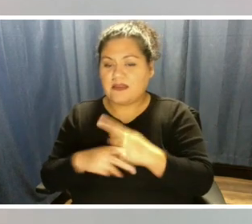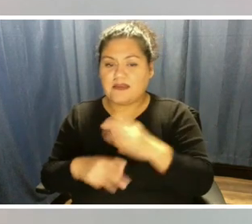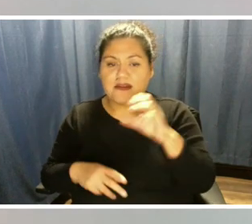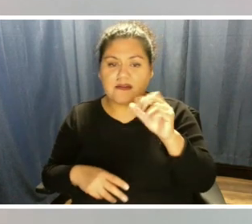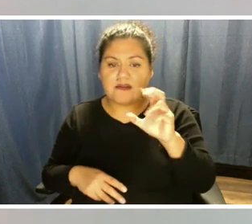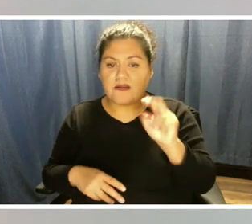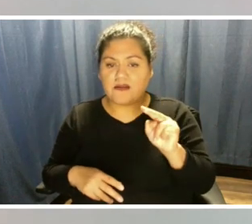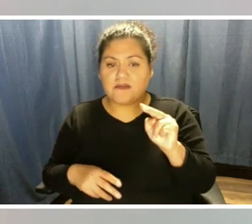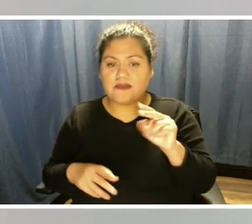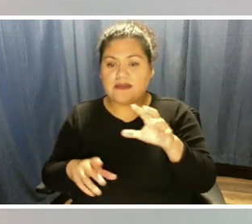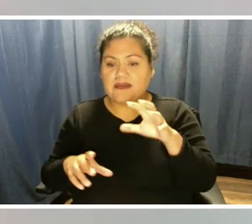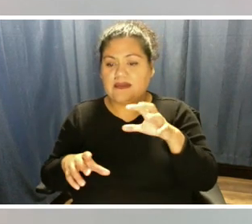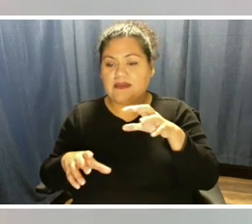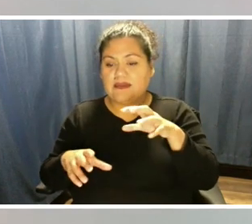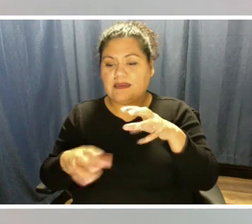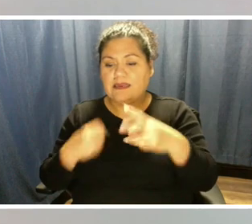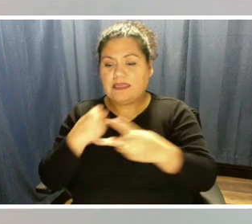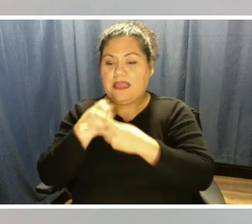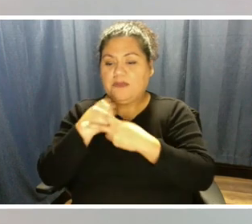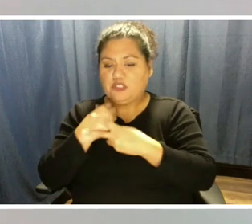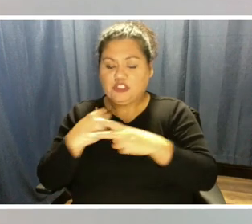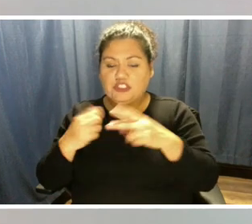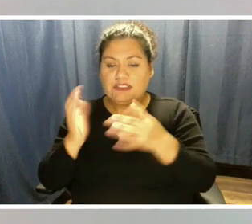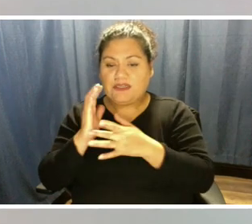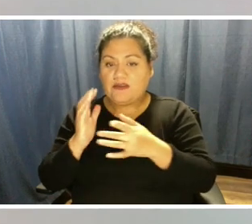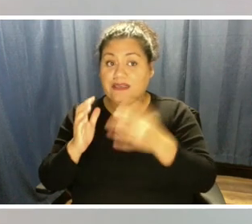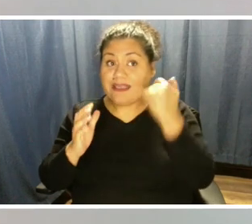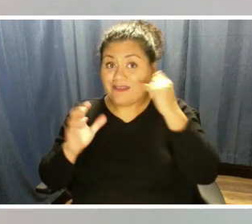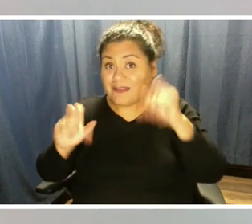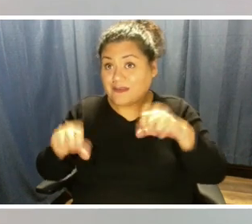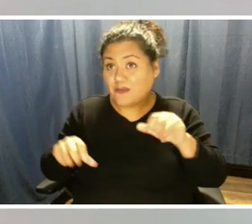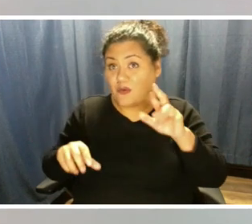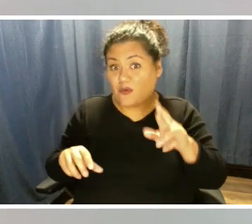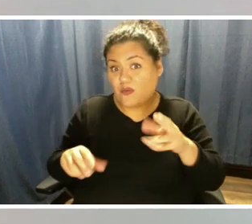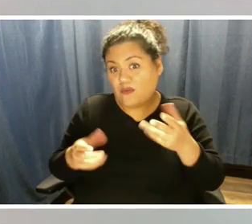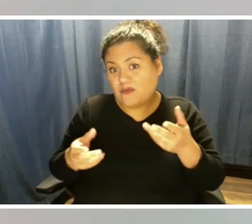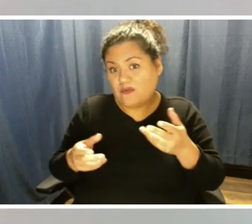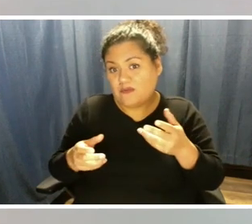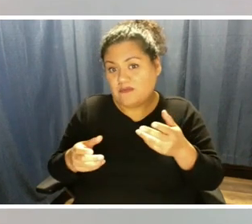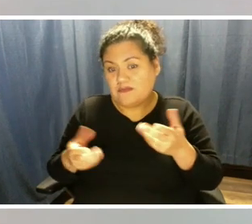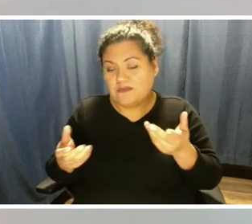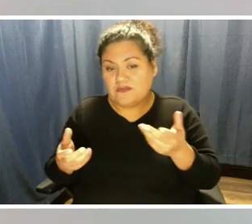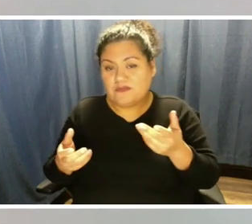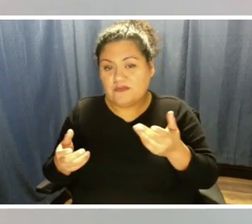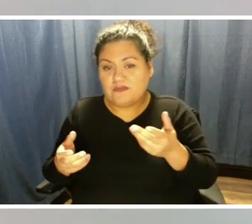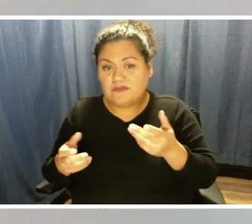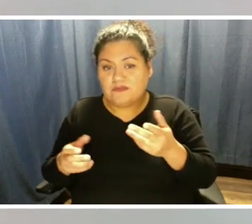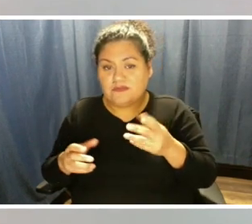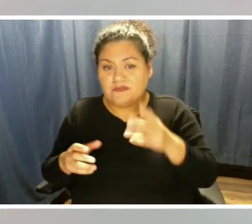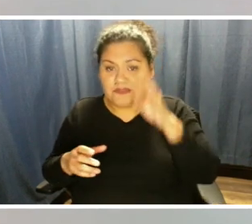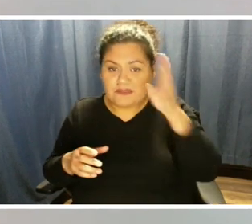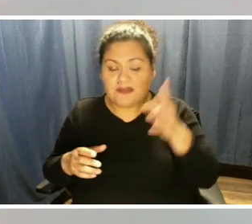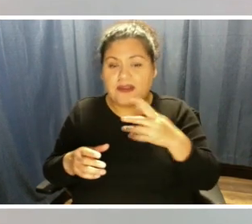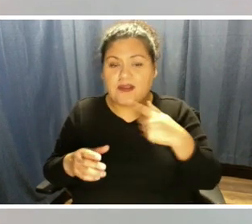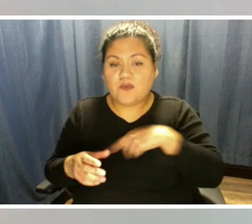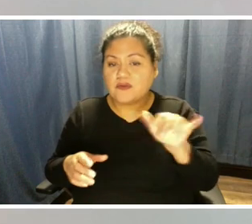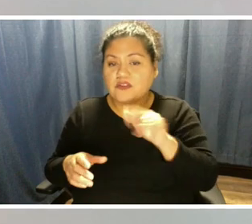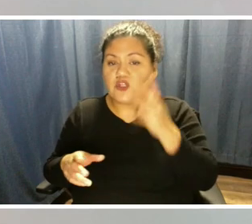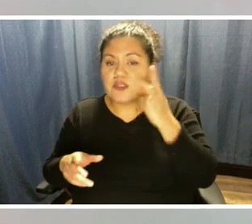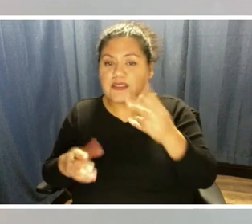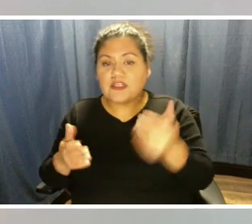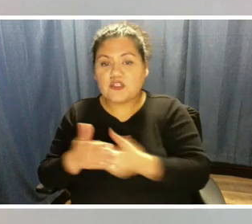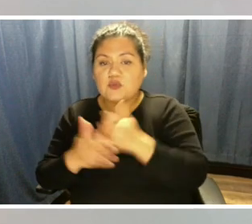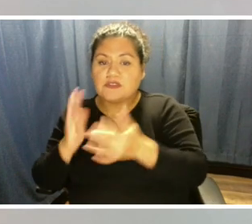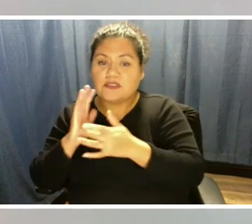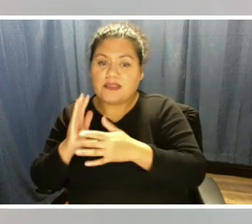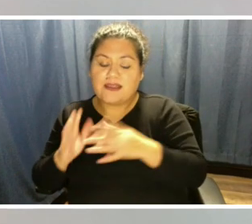technology, if that's even possible or feasible. In addition to that, we're always looking at new technologies and innovations